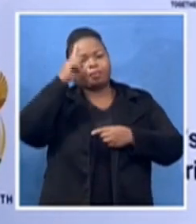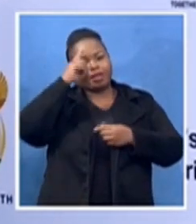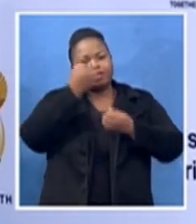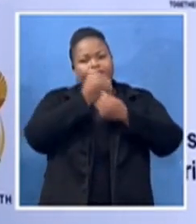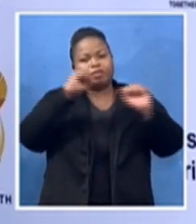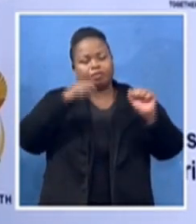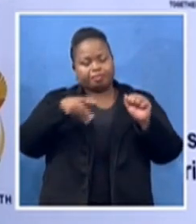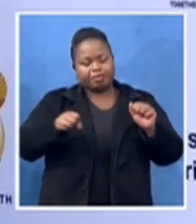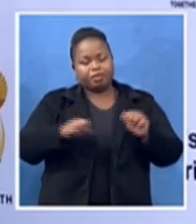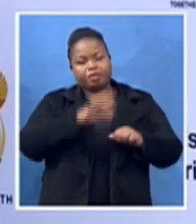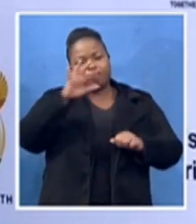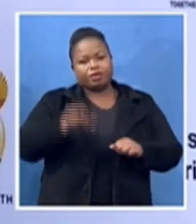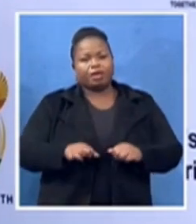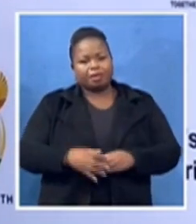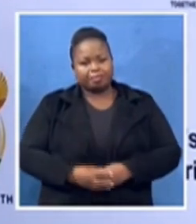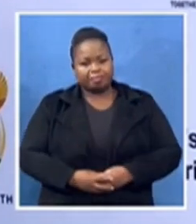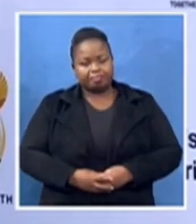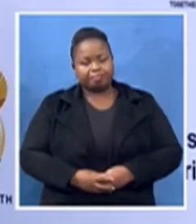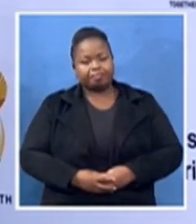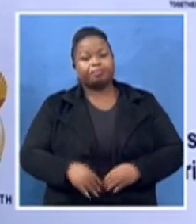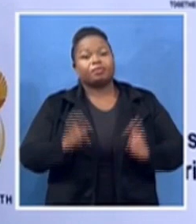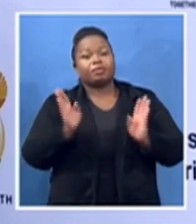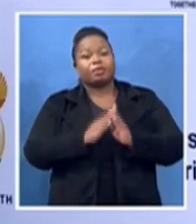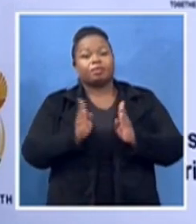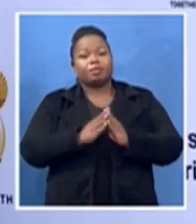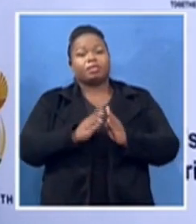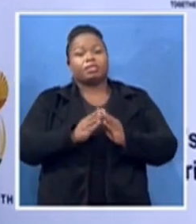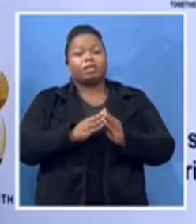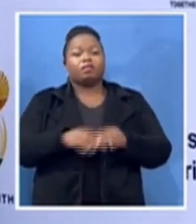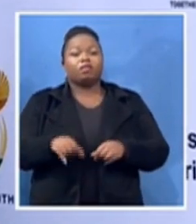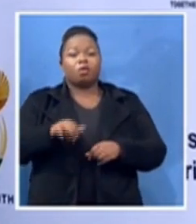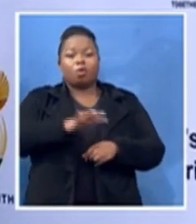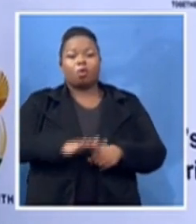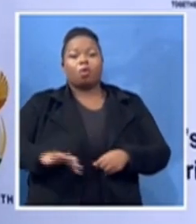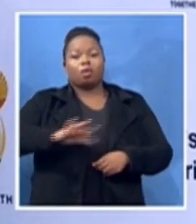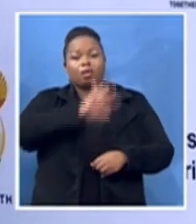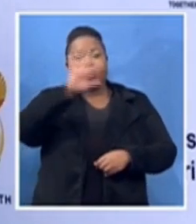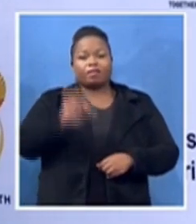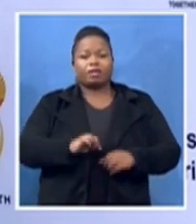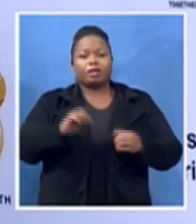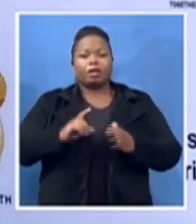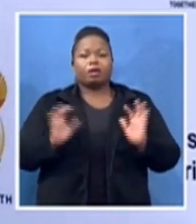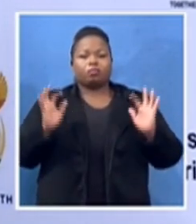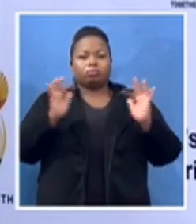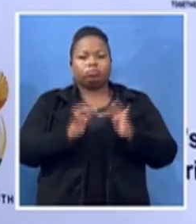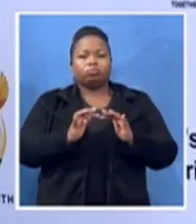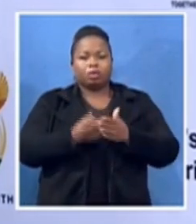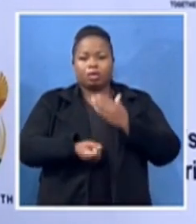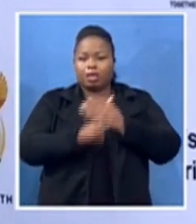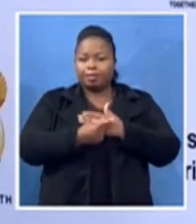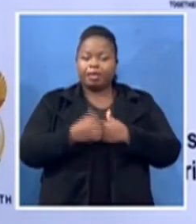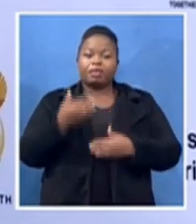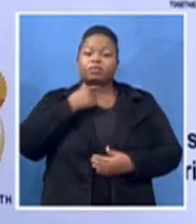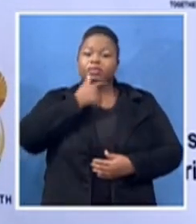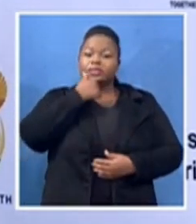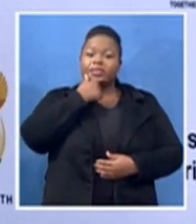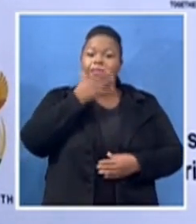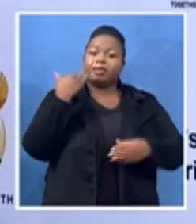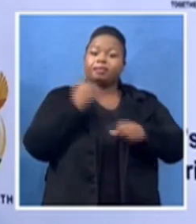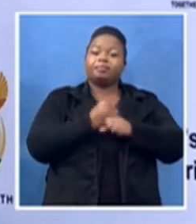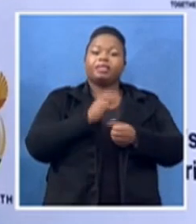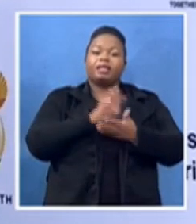of the All-African Convention in December 1935 by Dr. Bartini Koma.